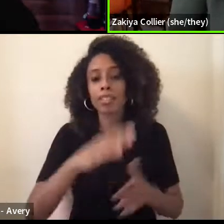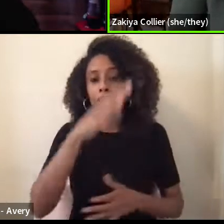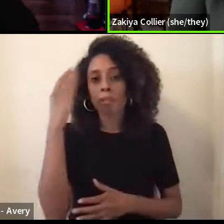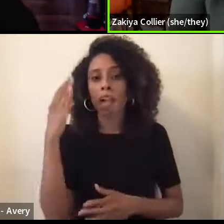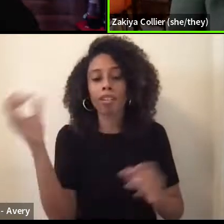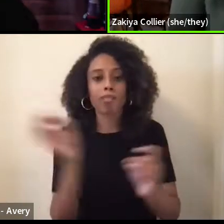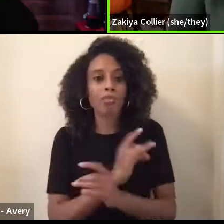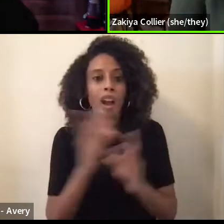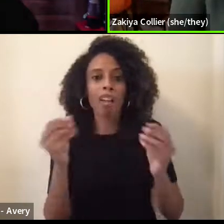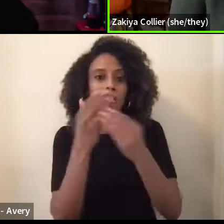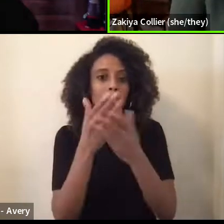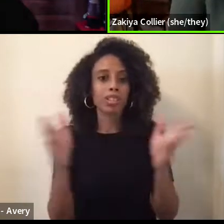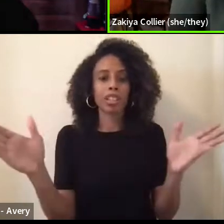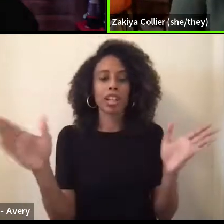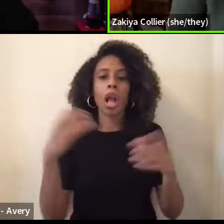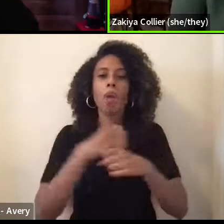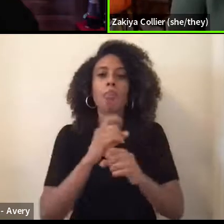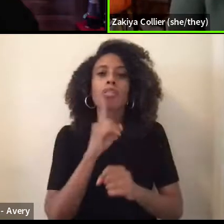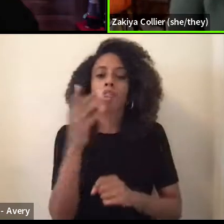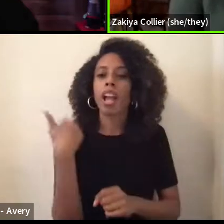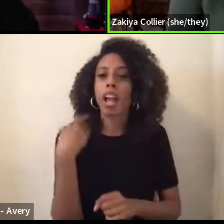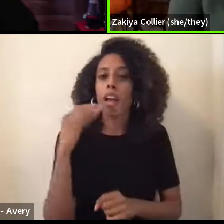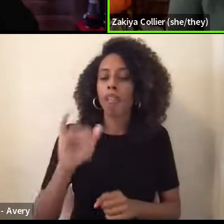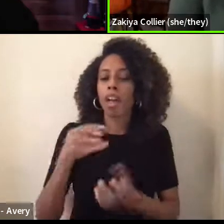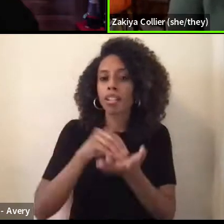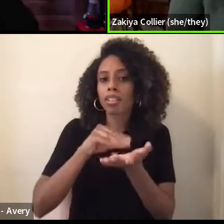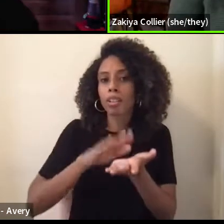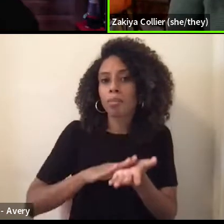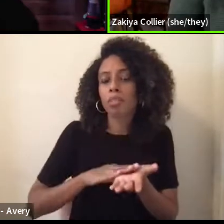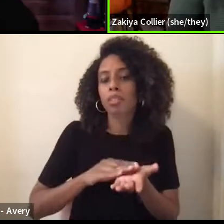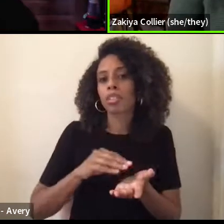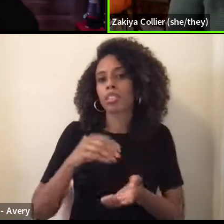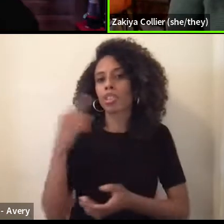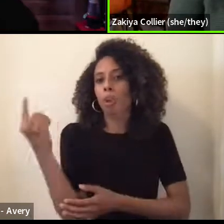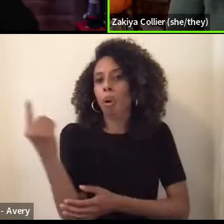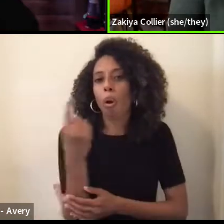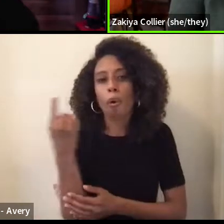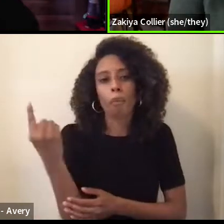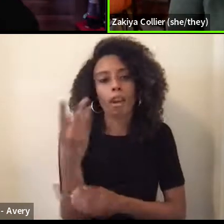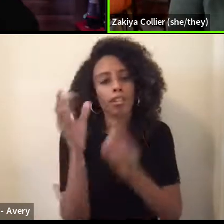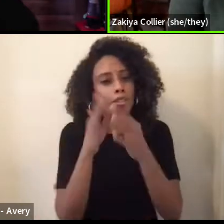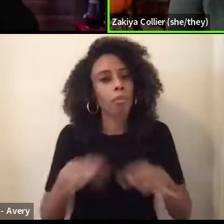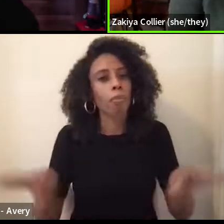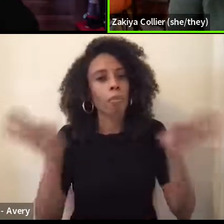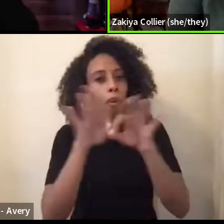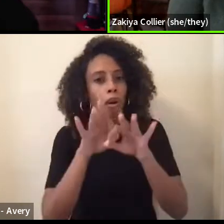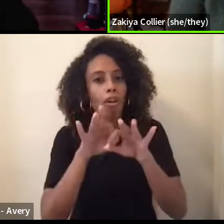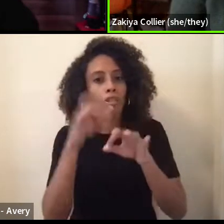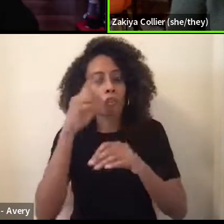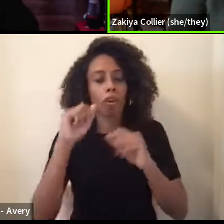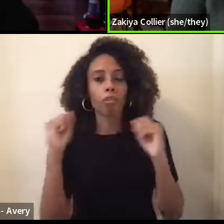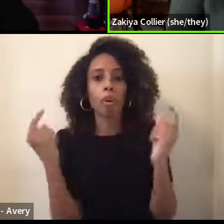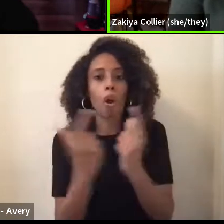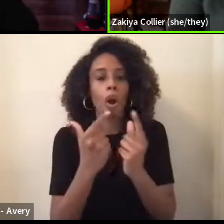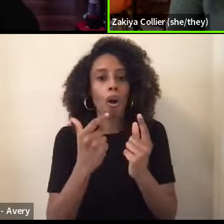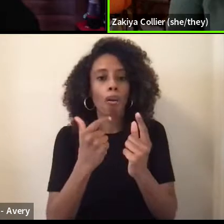have that documentation is always, you know, important for like all the reasons.